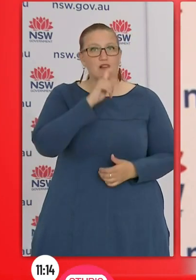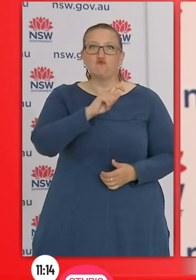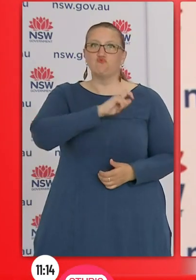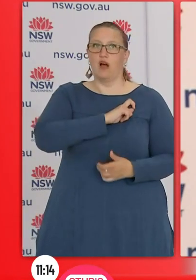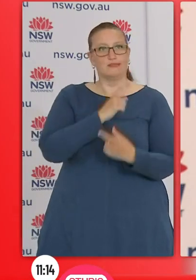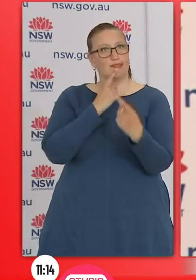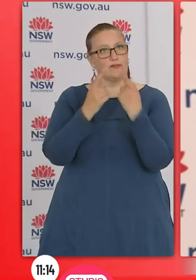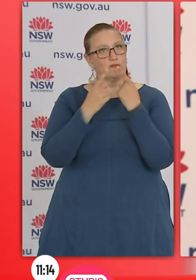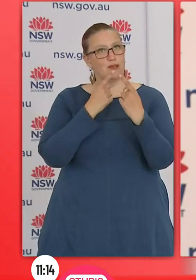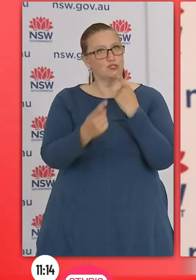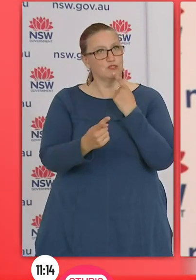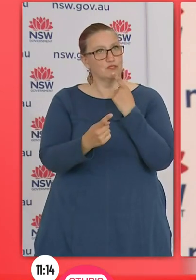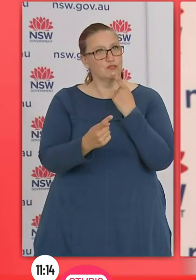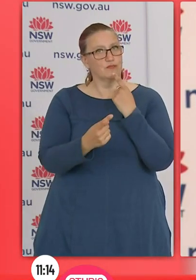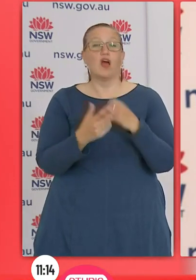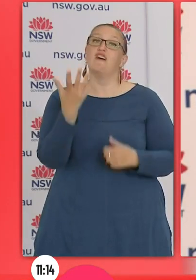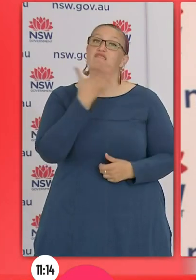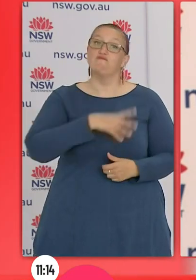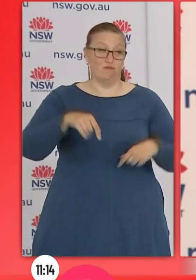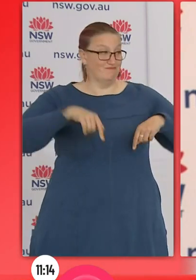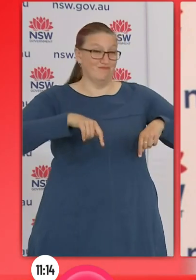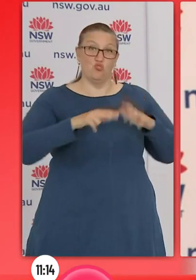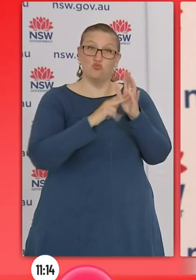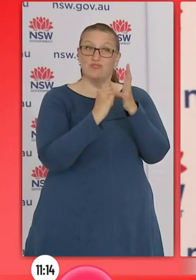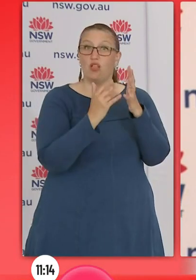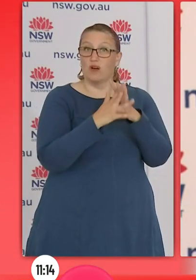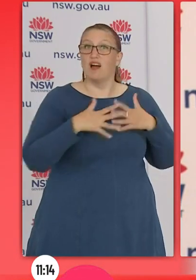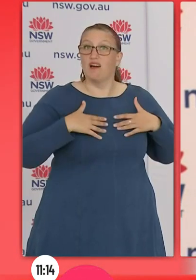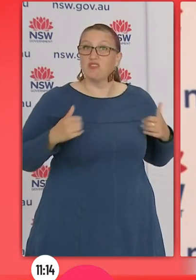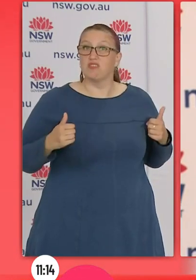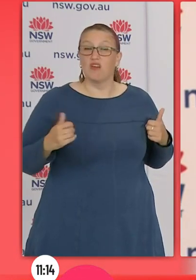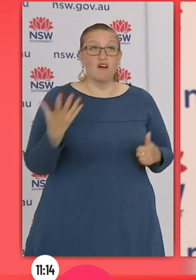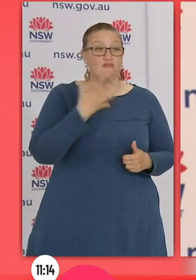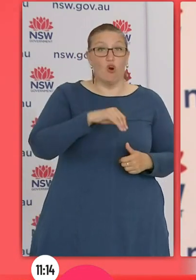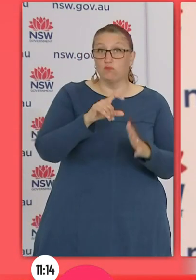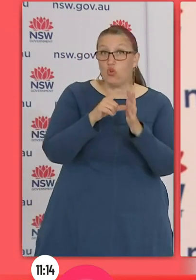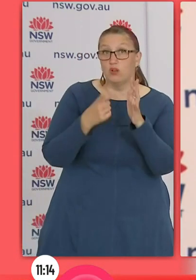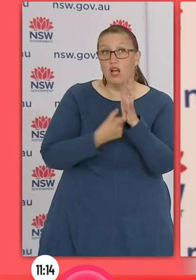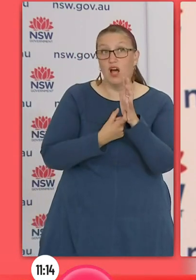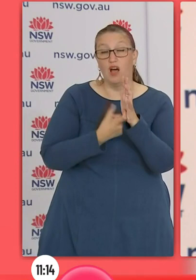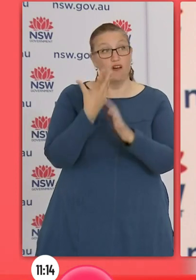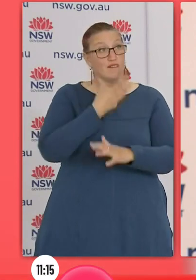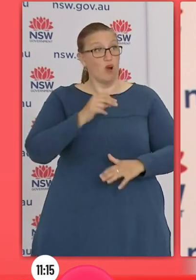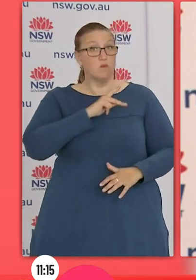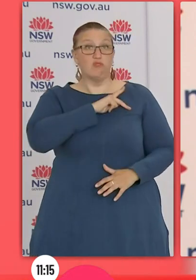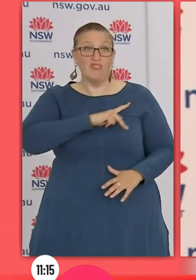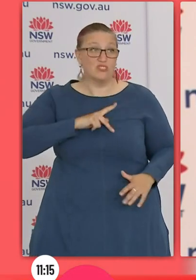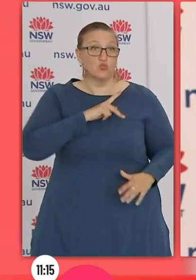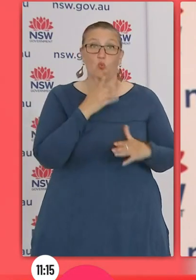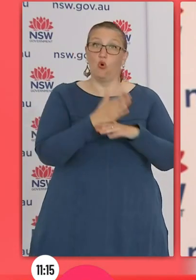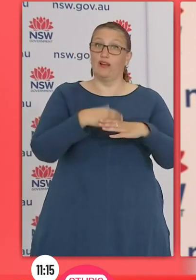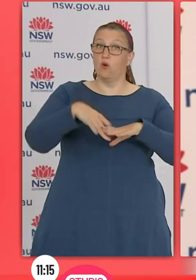information from the health authorities, from health professionals and